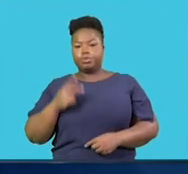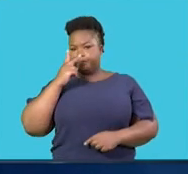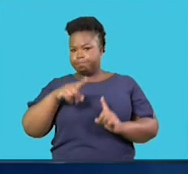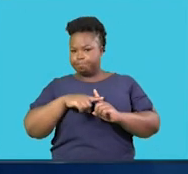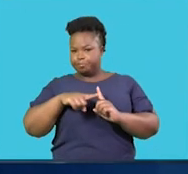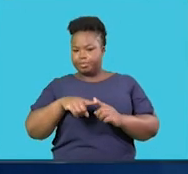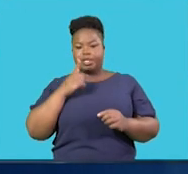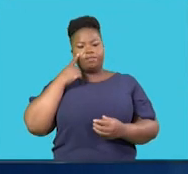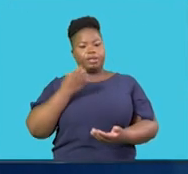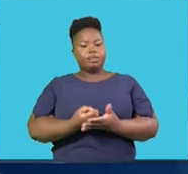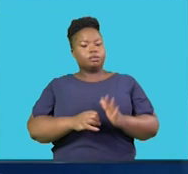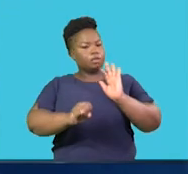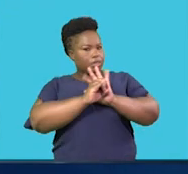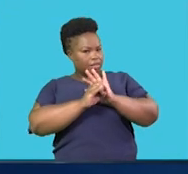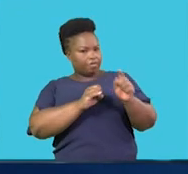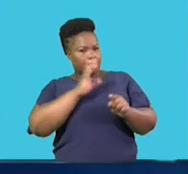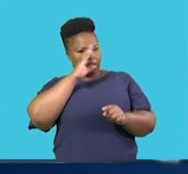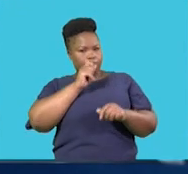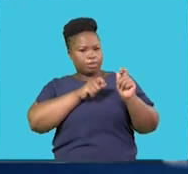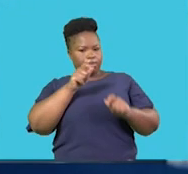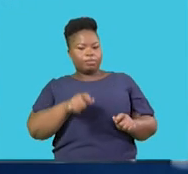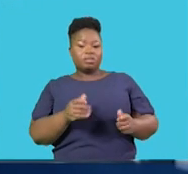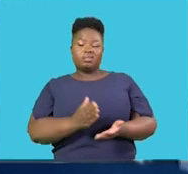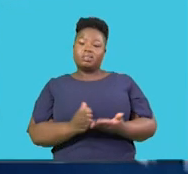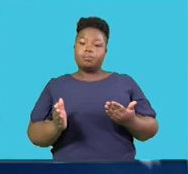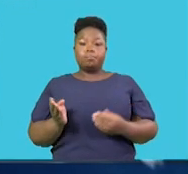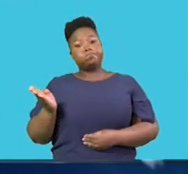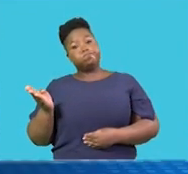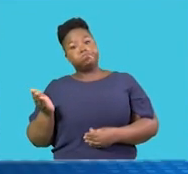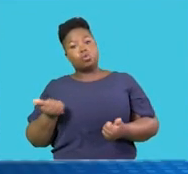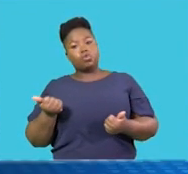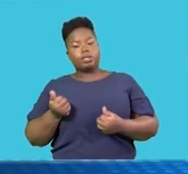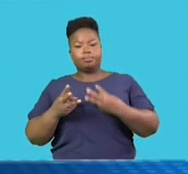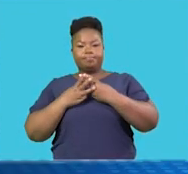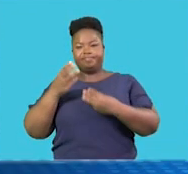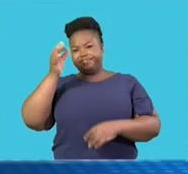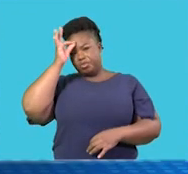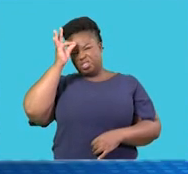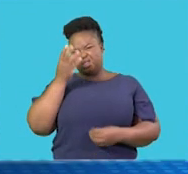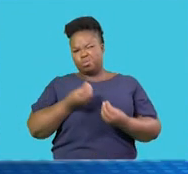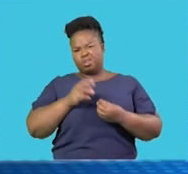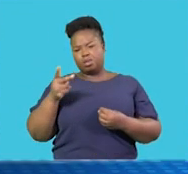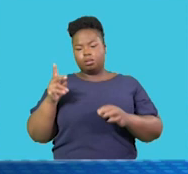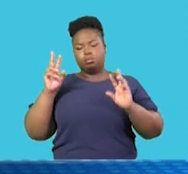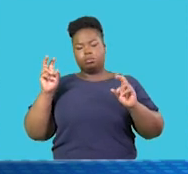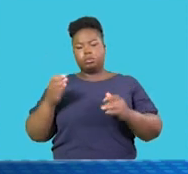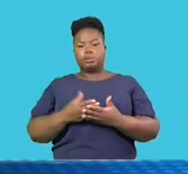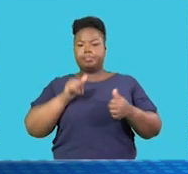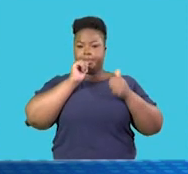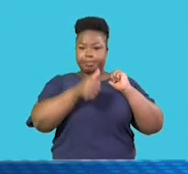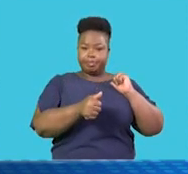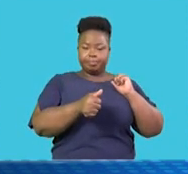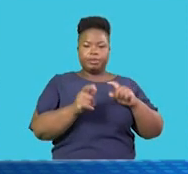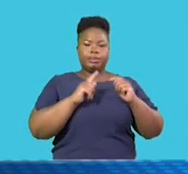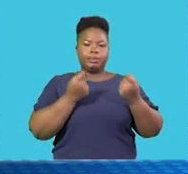evidence linking identified suspects. Others are in custody related to other matters. Some are still on the run and our